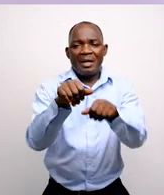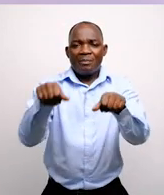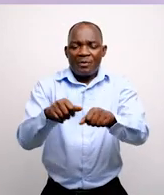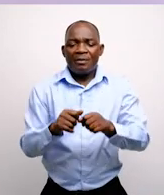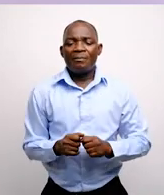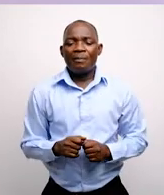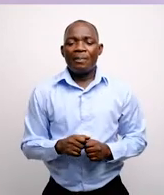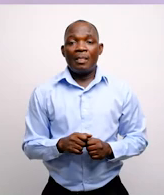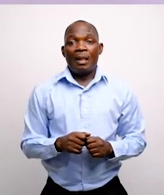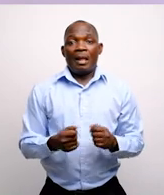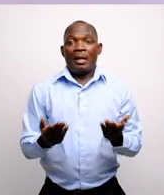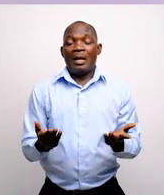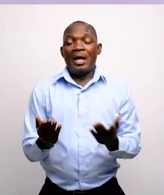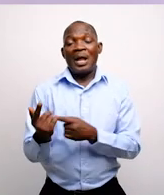forest.